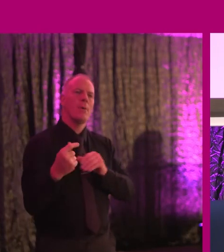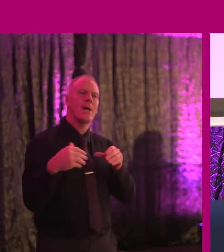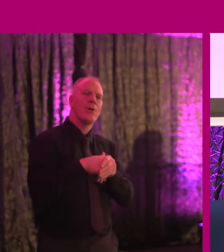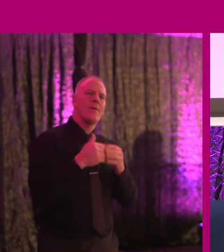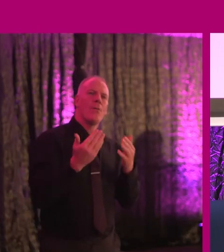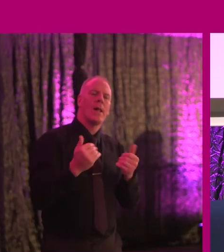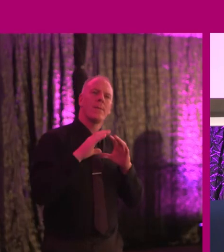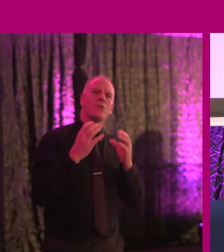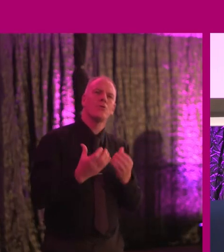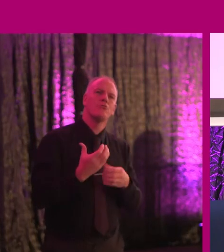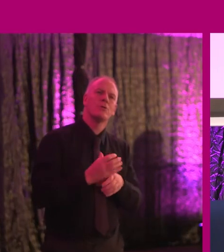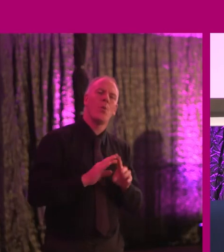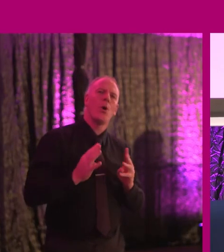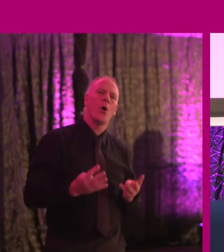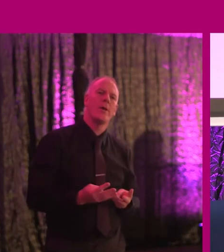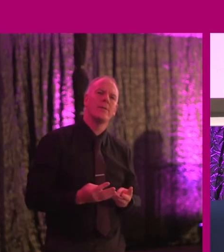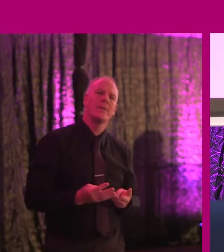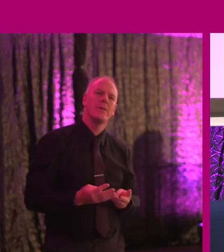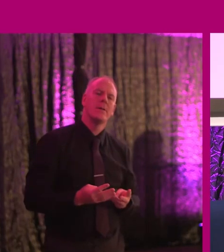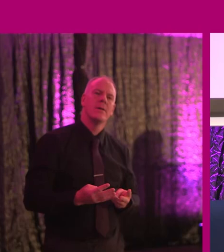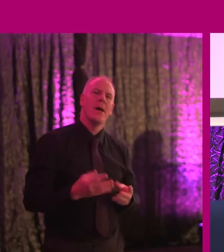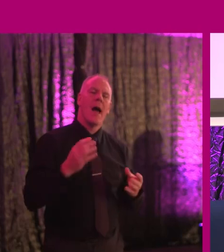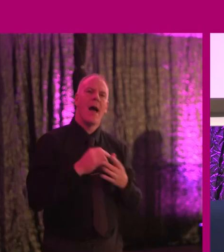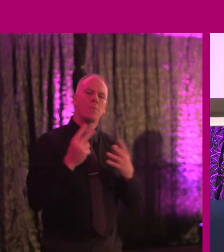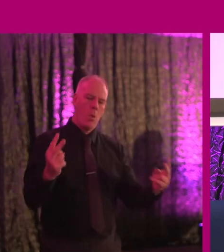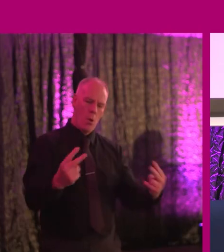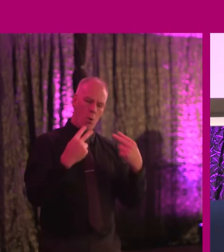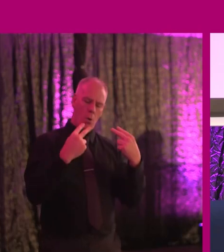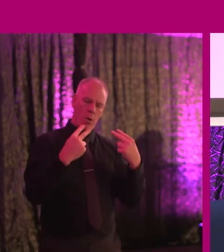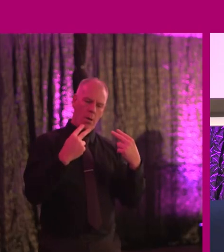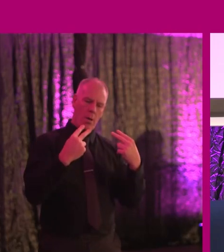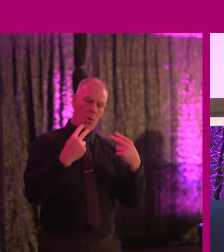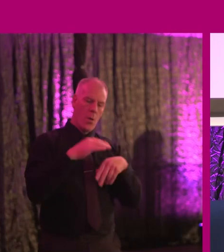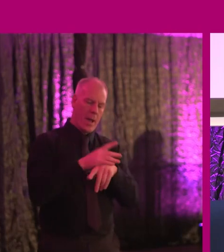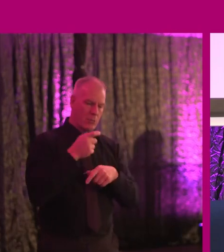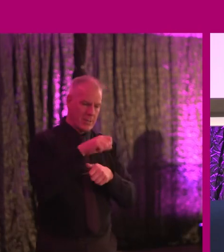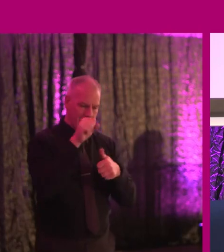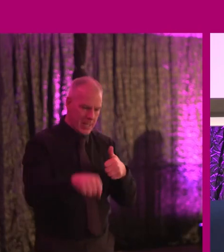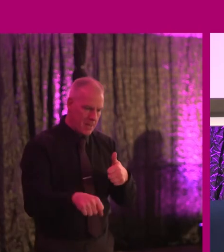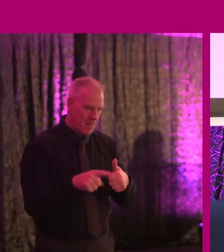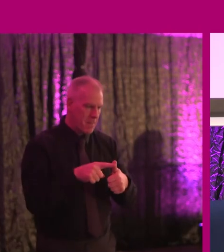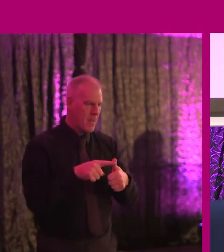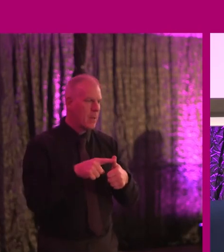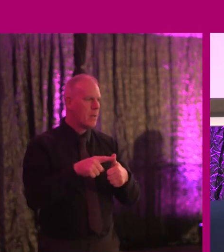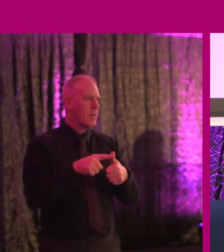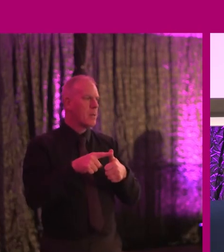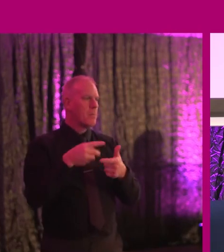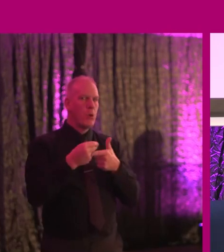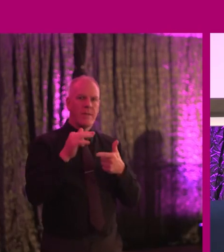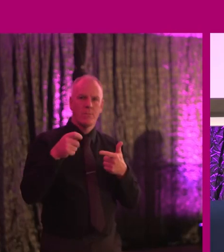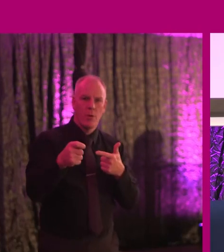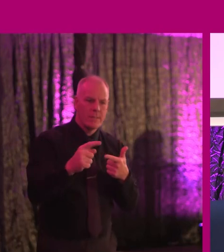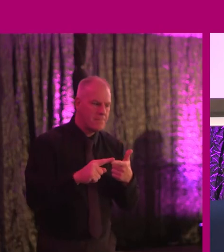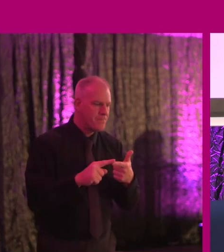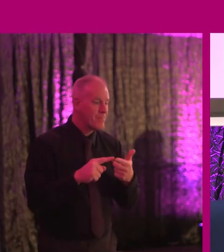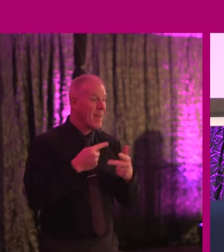welcoming country in the world? Because that means we have to look at our transportation system. That means we have to look at where money comes our tourism. Why